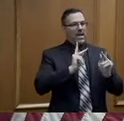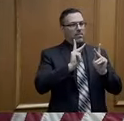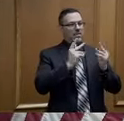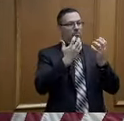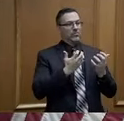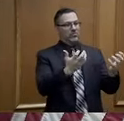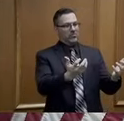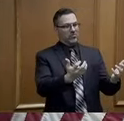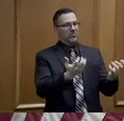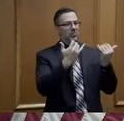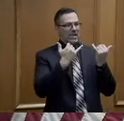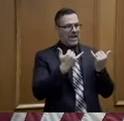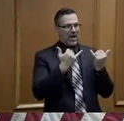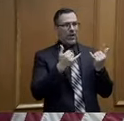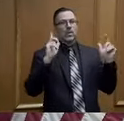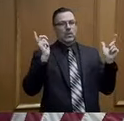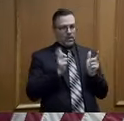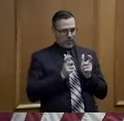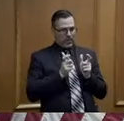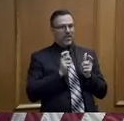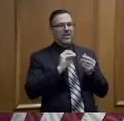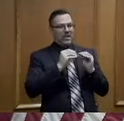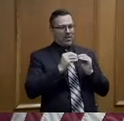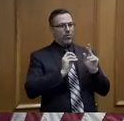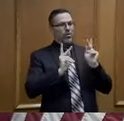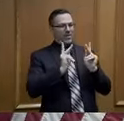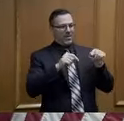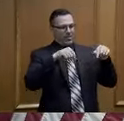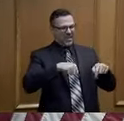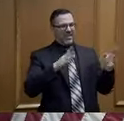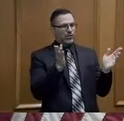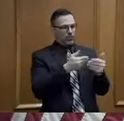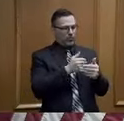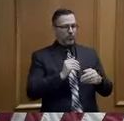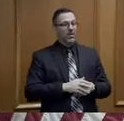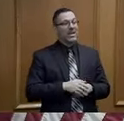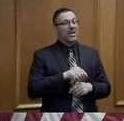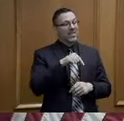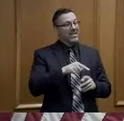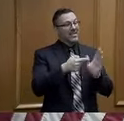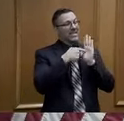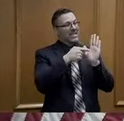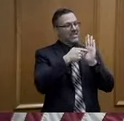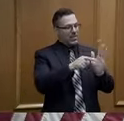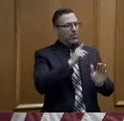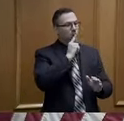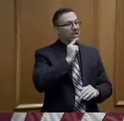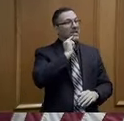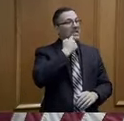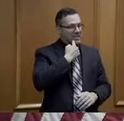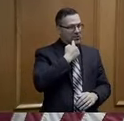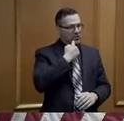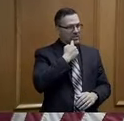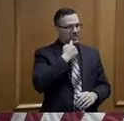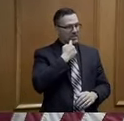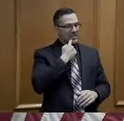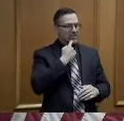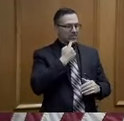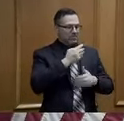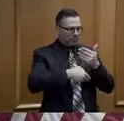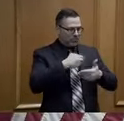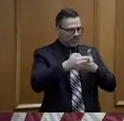So that's an example of the very serious steps that were taken here in our office